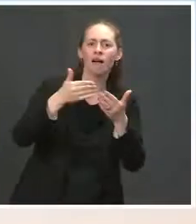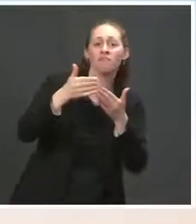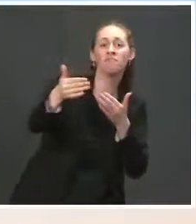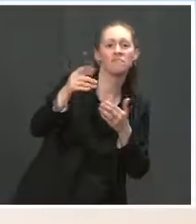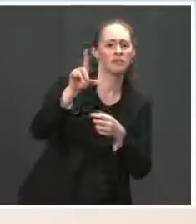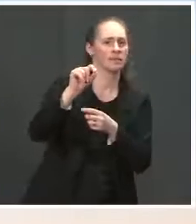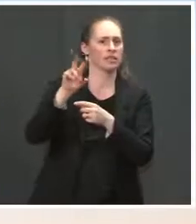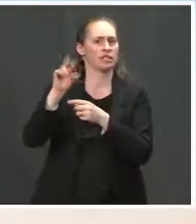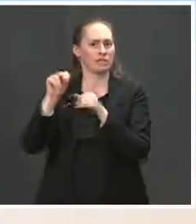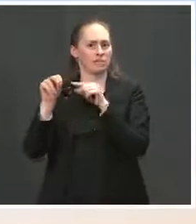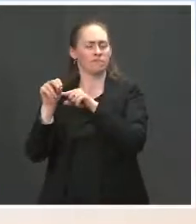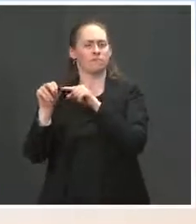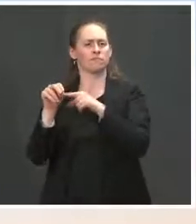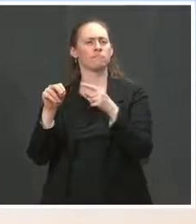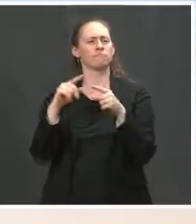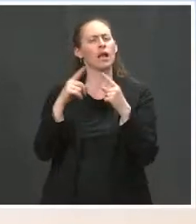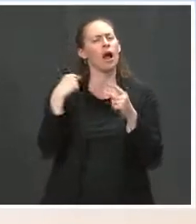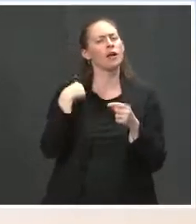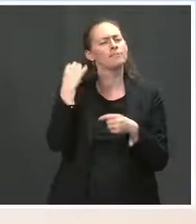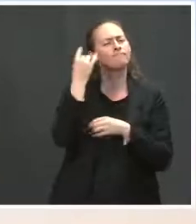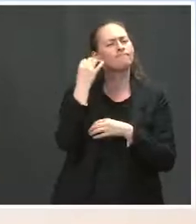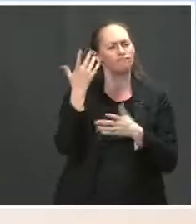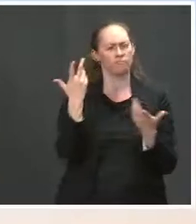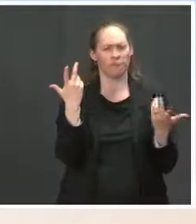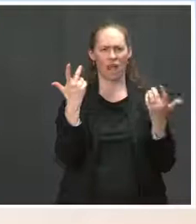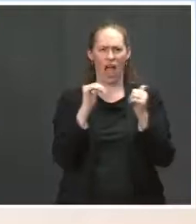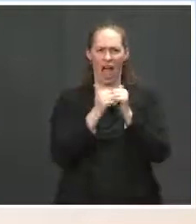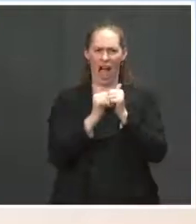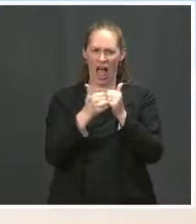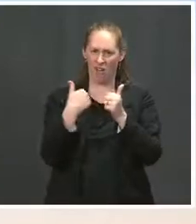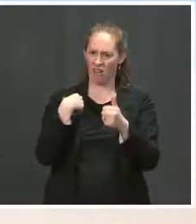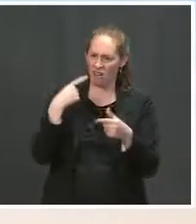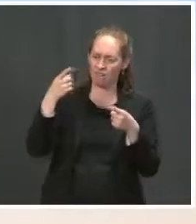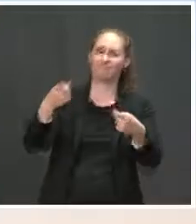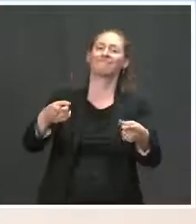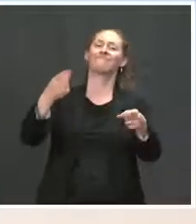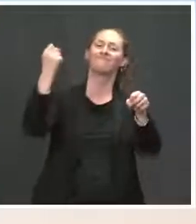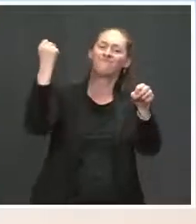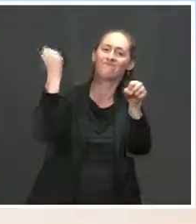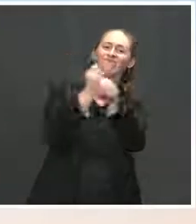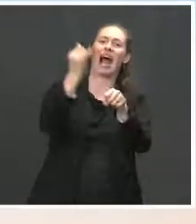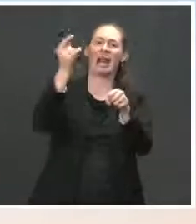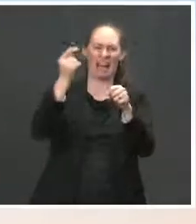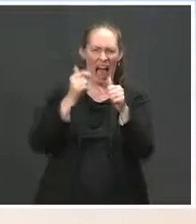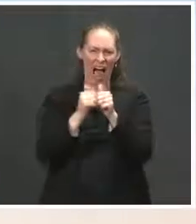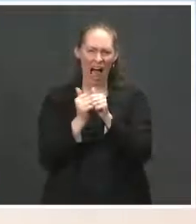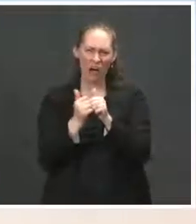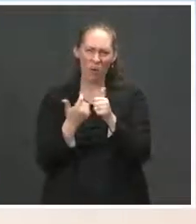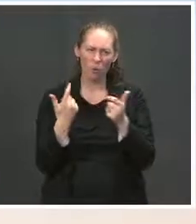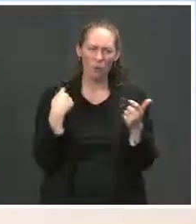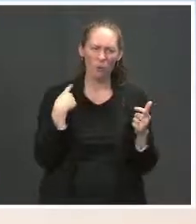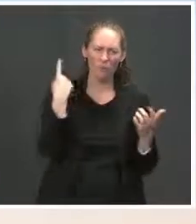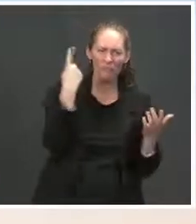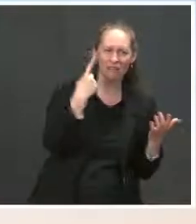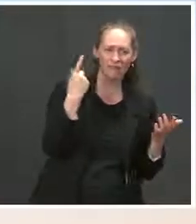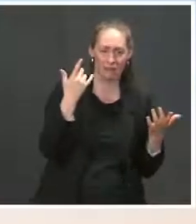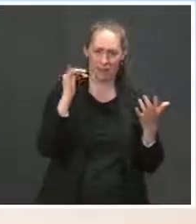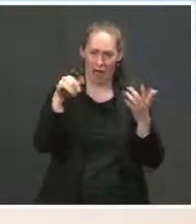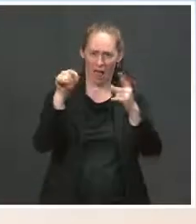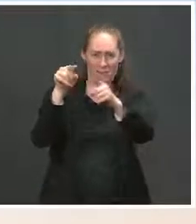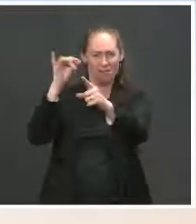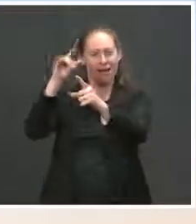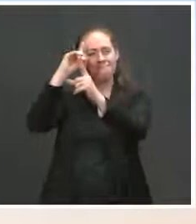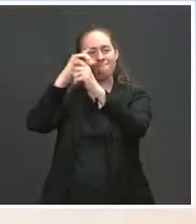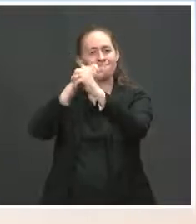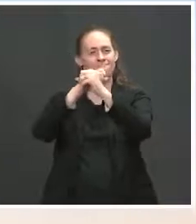specifics of how they're actually going to get there. So, there have been studies that have suggested that to get to that kind of a goal, more than half of the